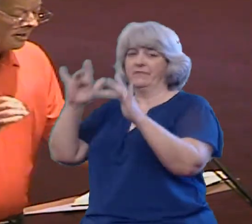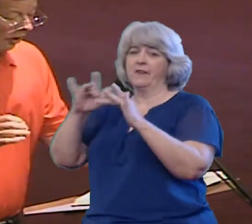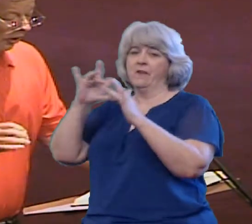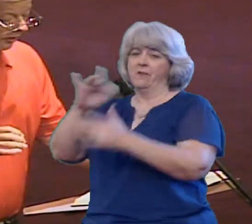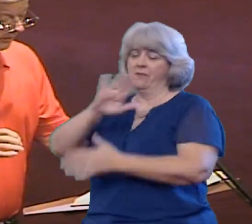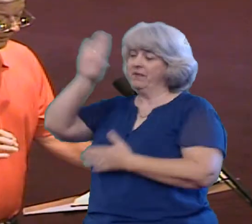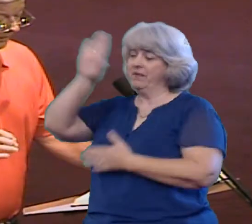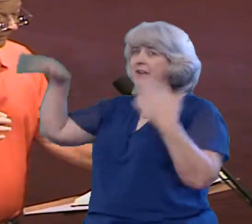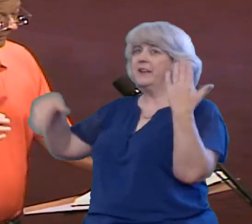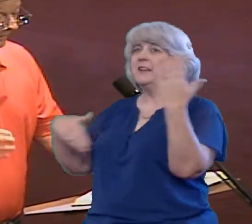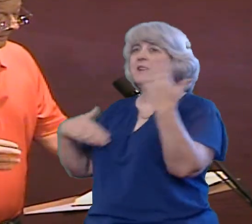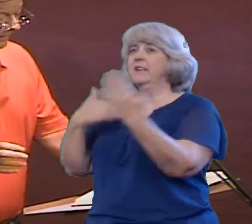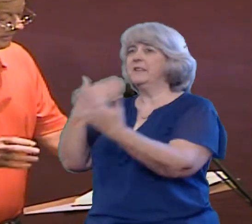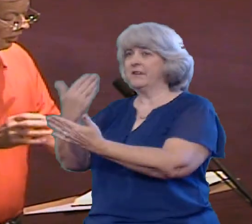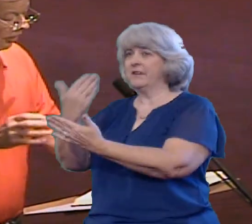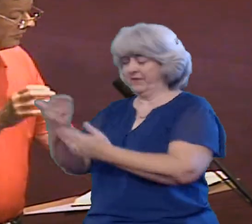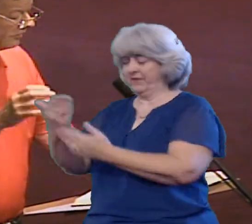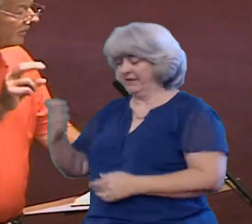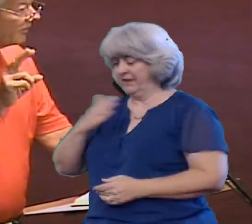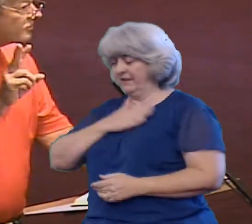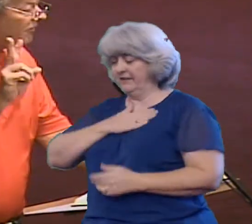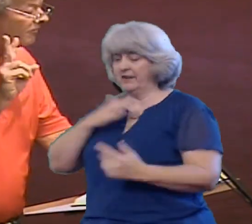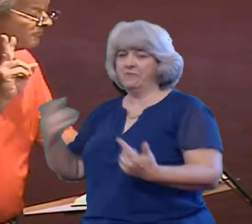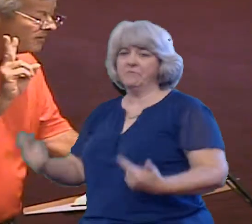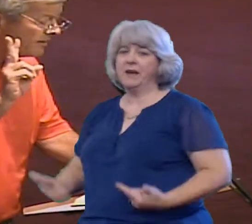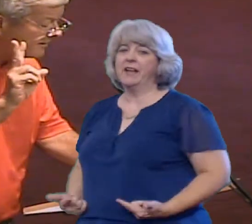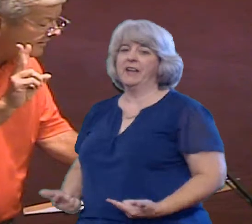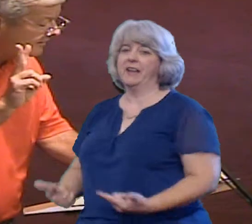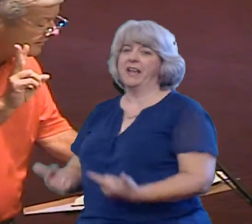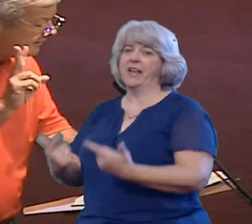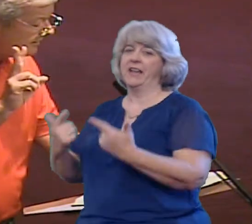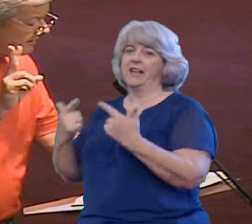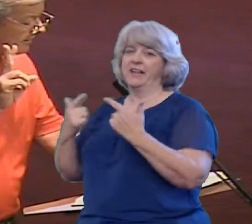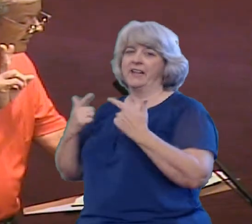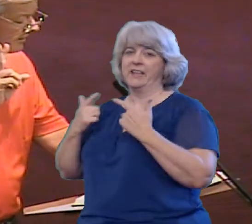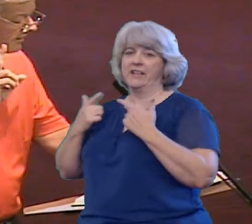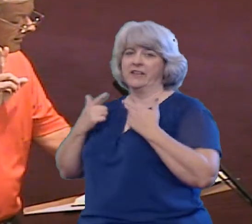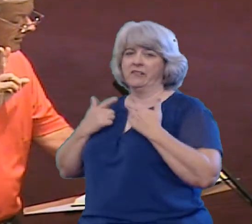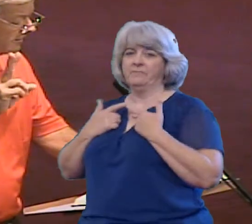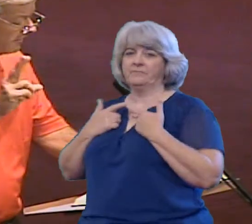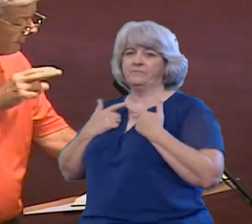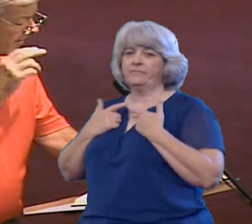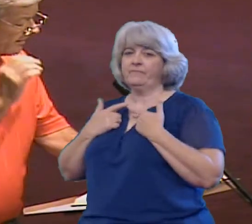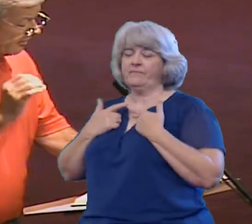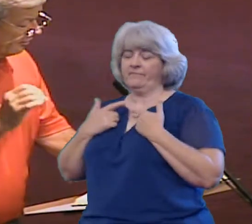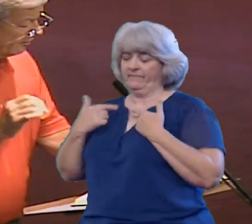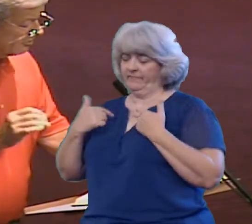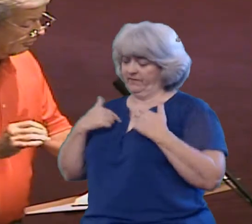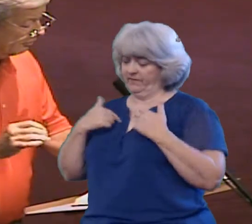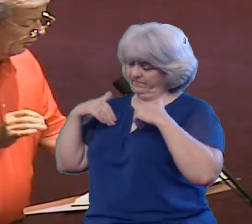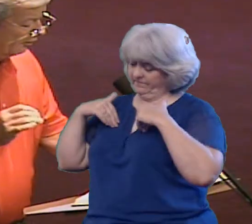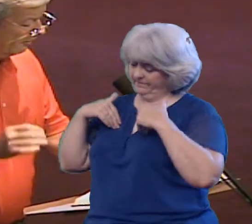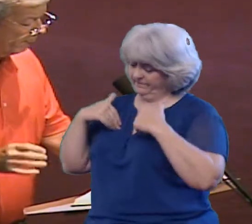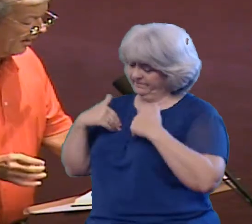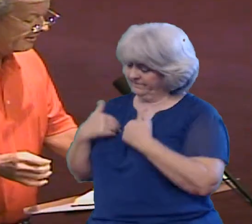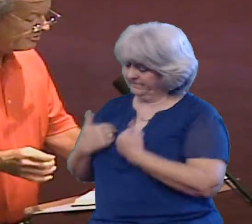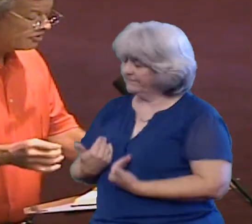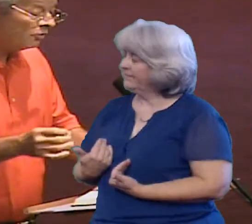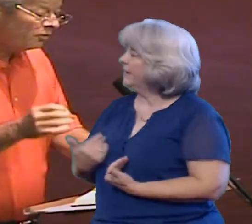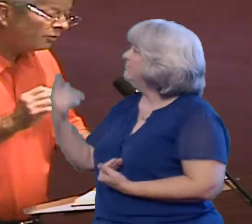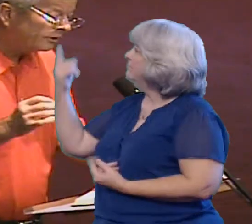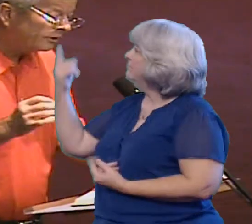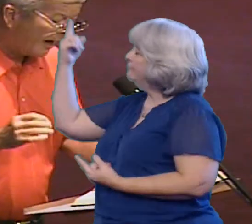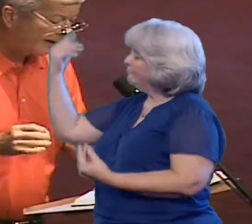All the days, all the days of my life He restores my